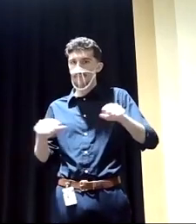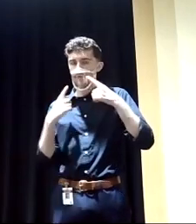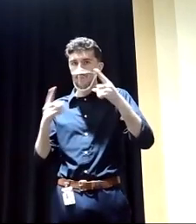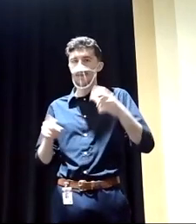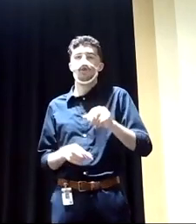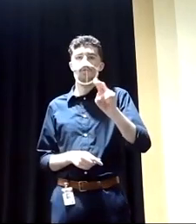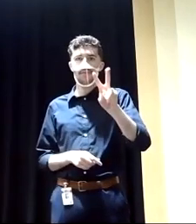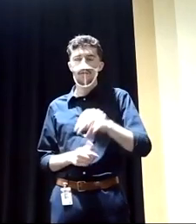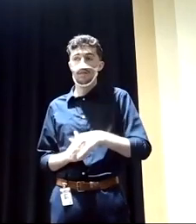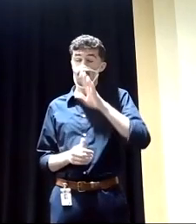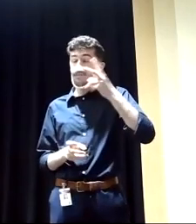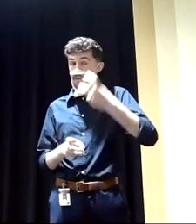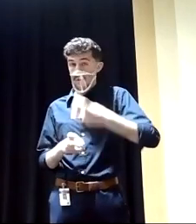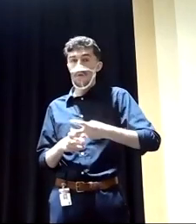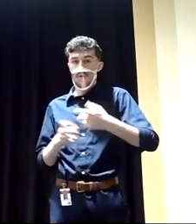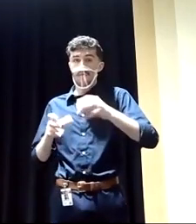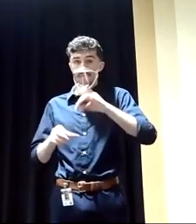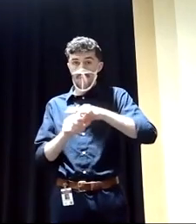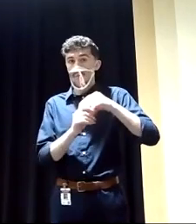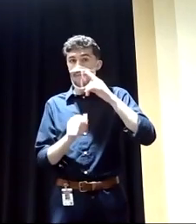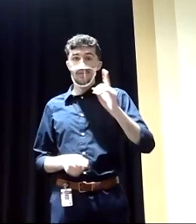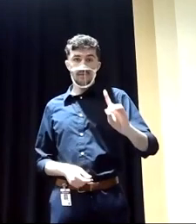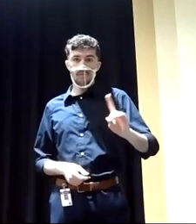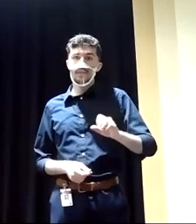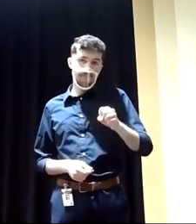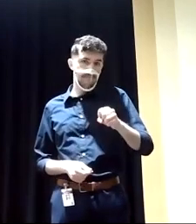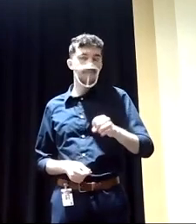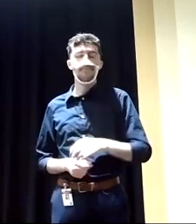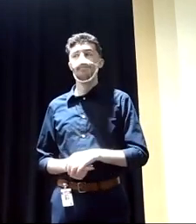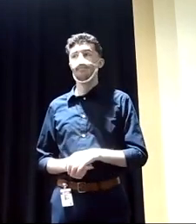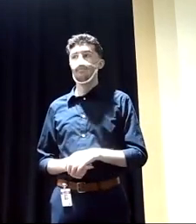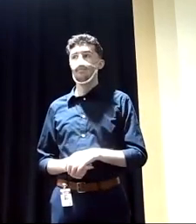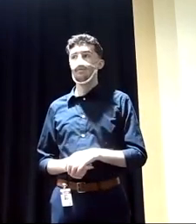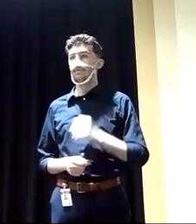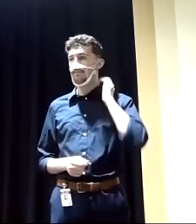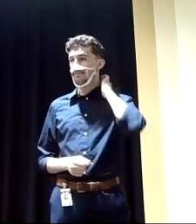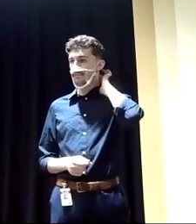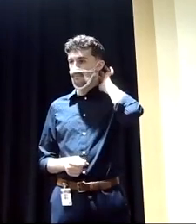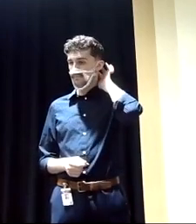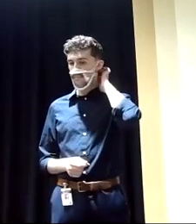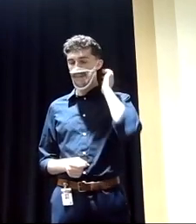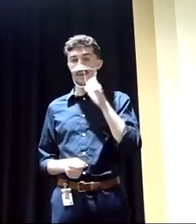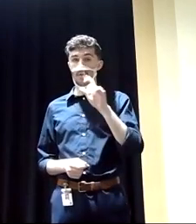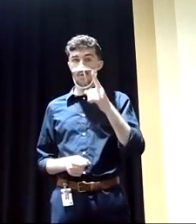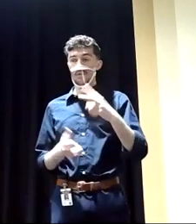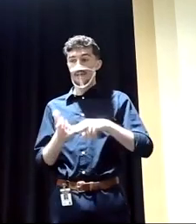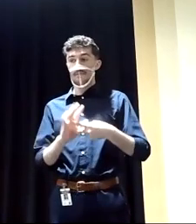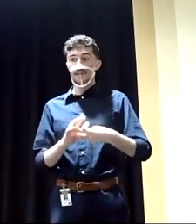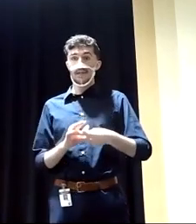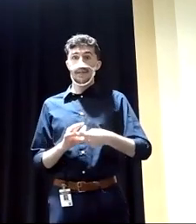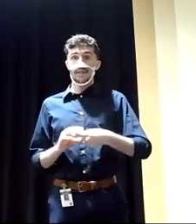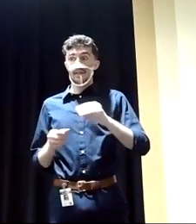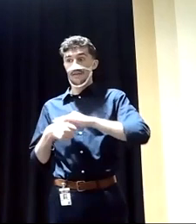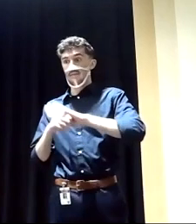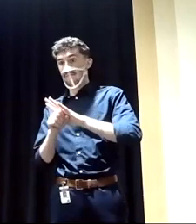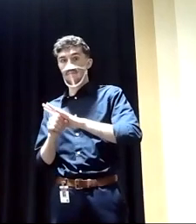fact. It's going to be a tough cycle for Democrats, if just history alone, not talking about the pandemic and inflation. So